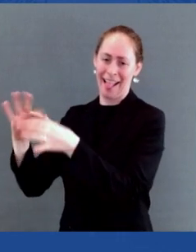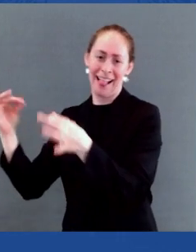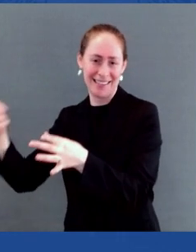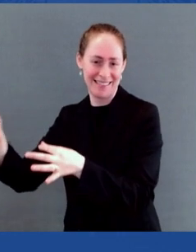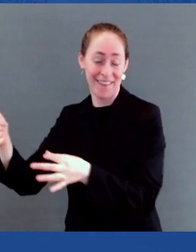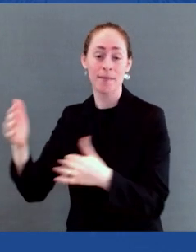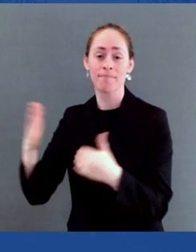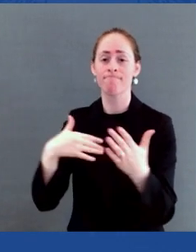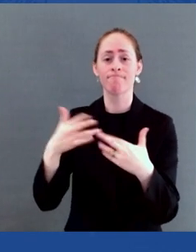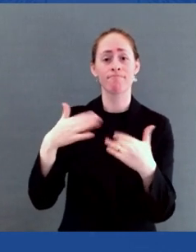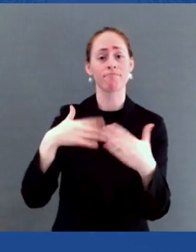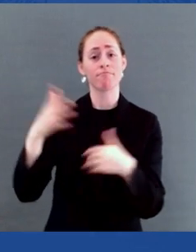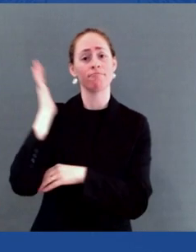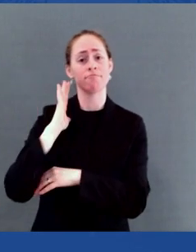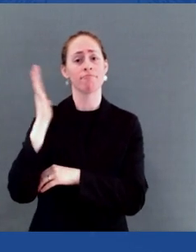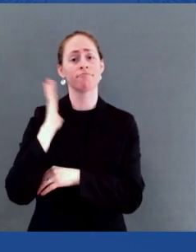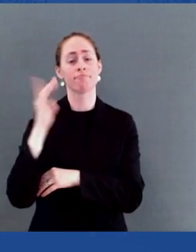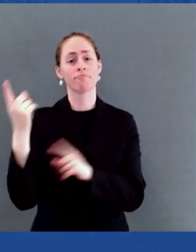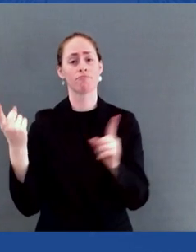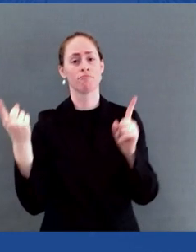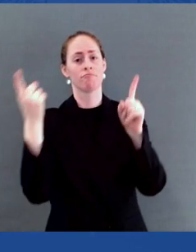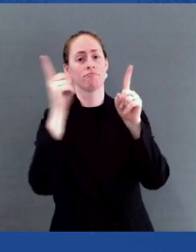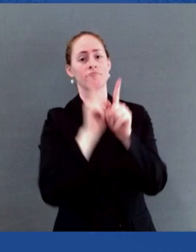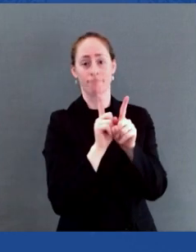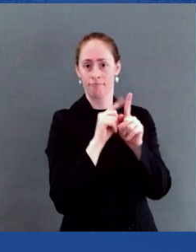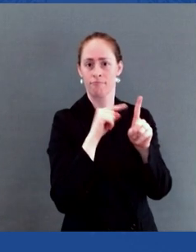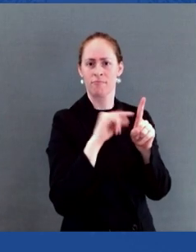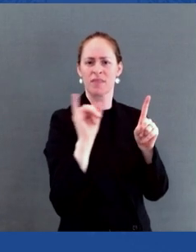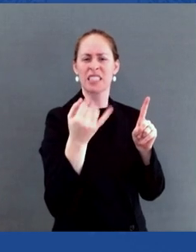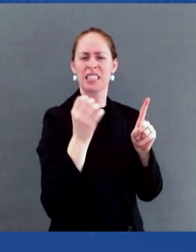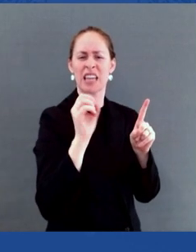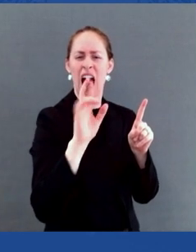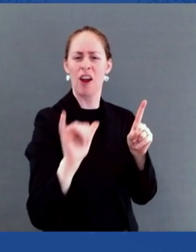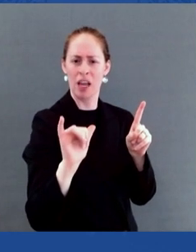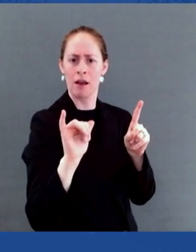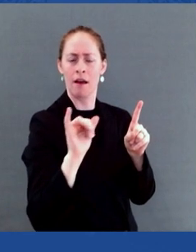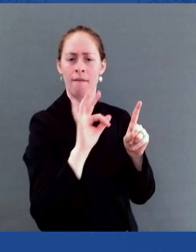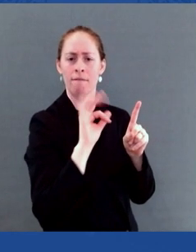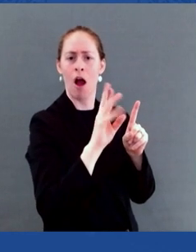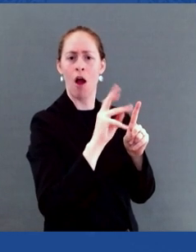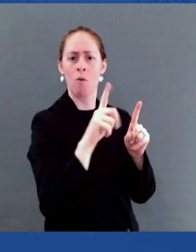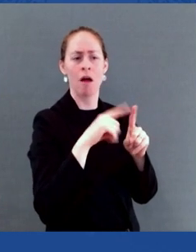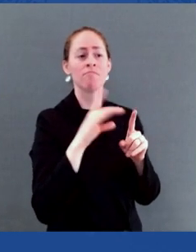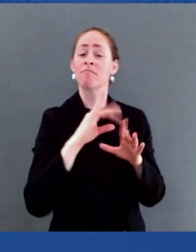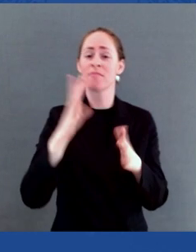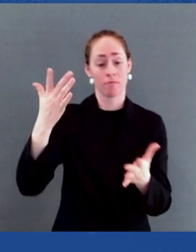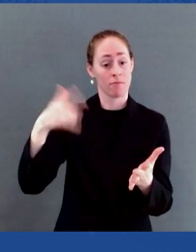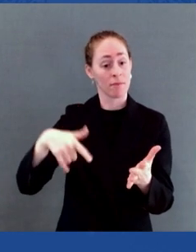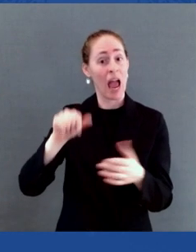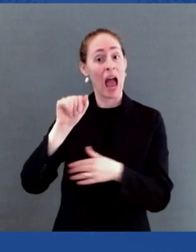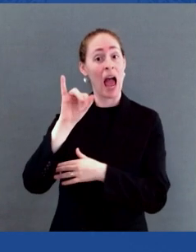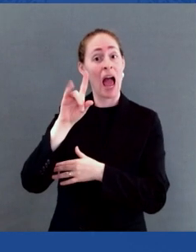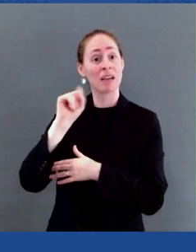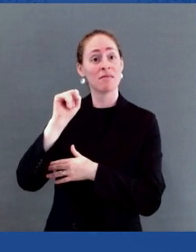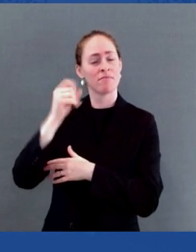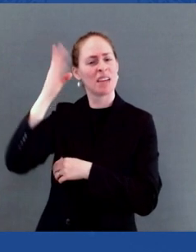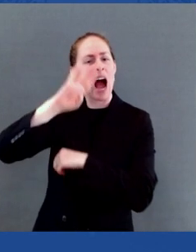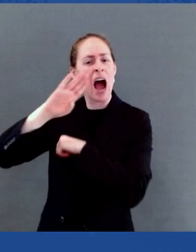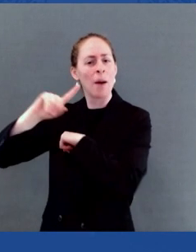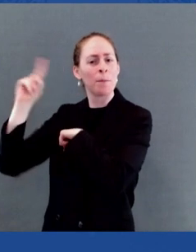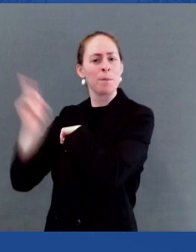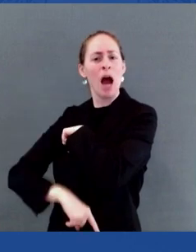God's punishment, paraphrasing it, God's punishment, finally. Think how much has changed.